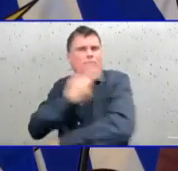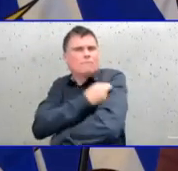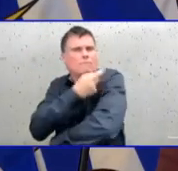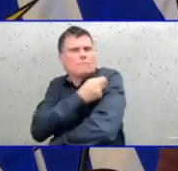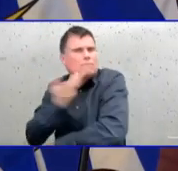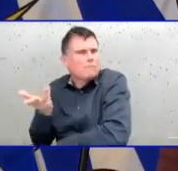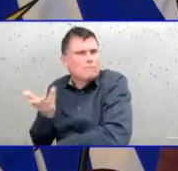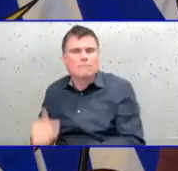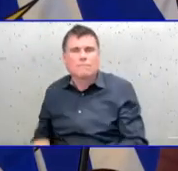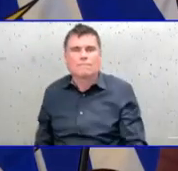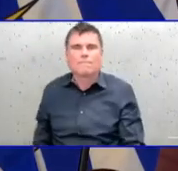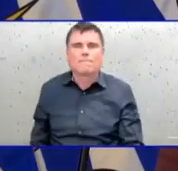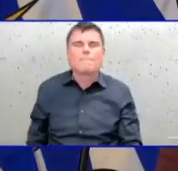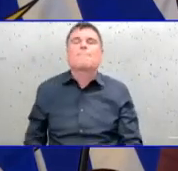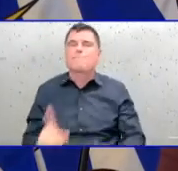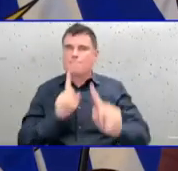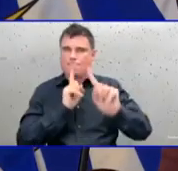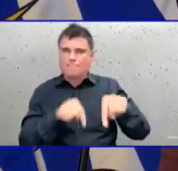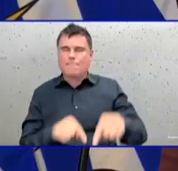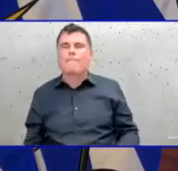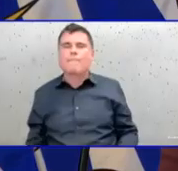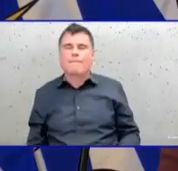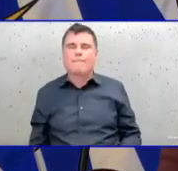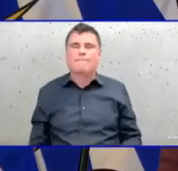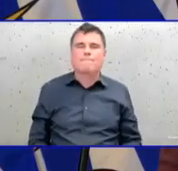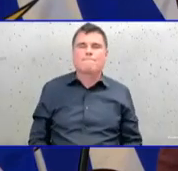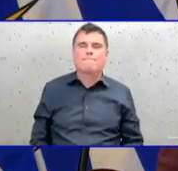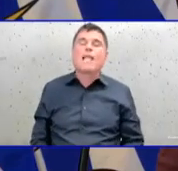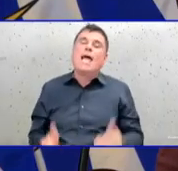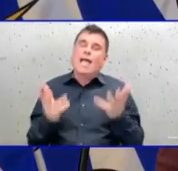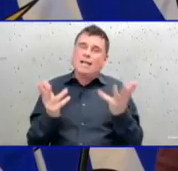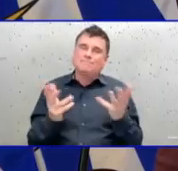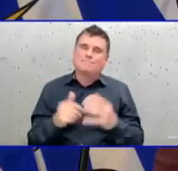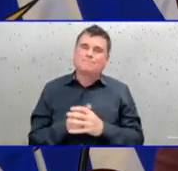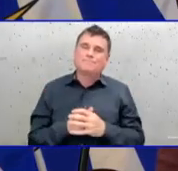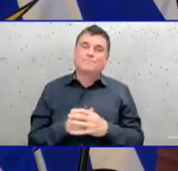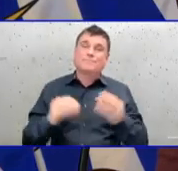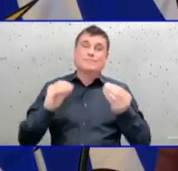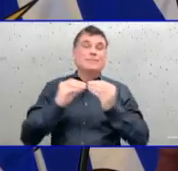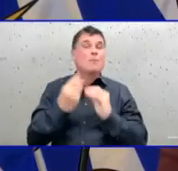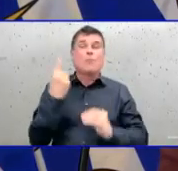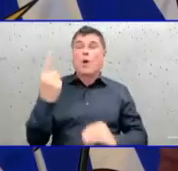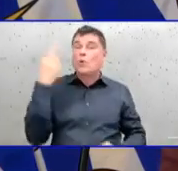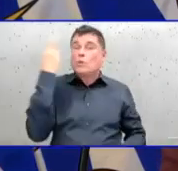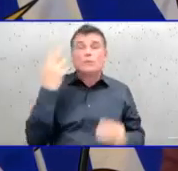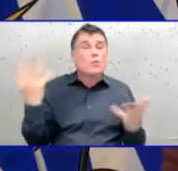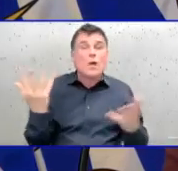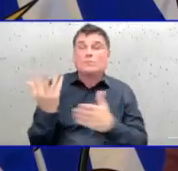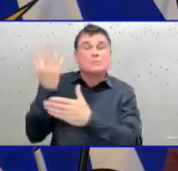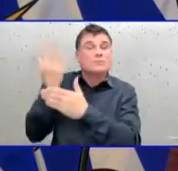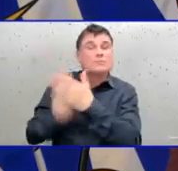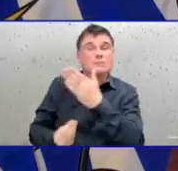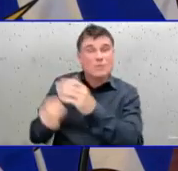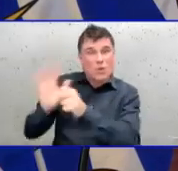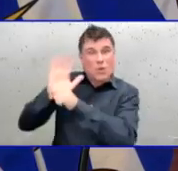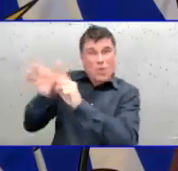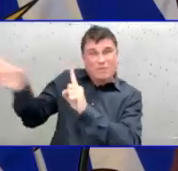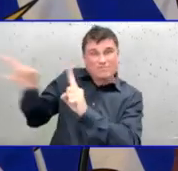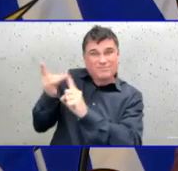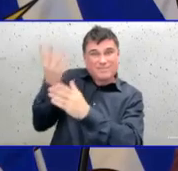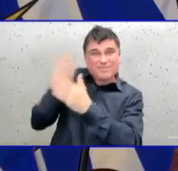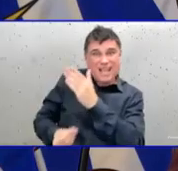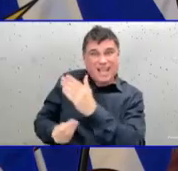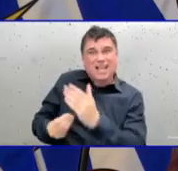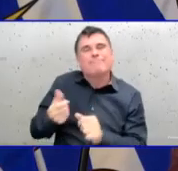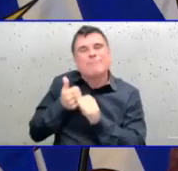dying from COVID is age. Always has been, continues to be. The best thing that we can do to protect people at